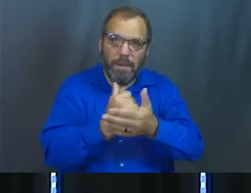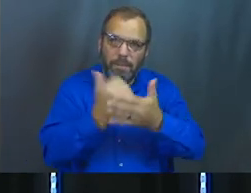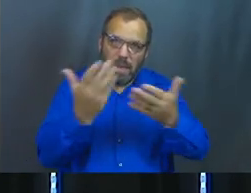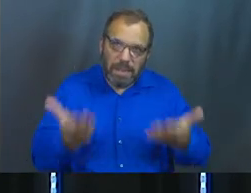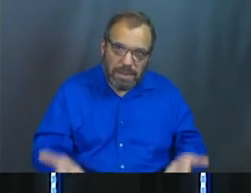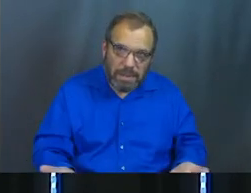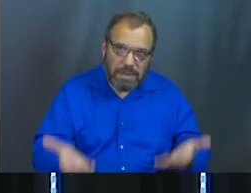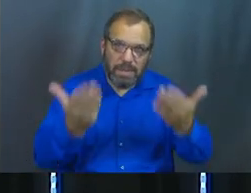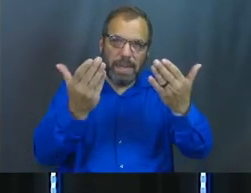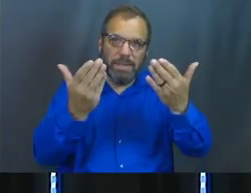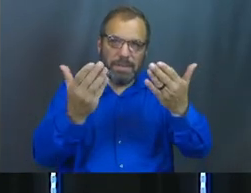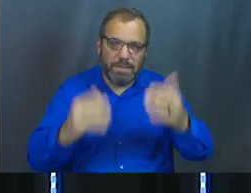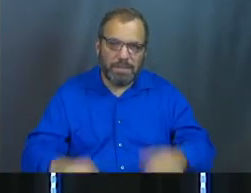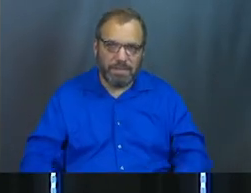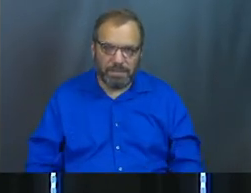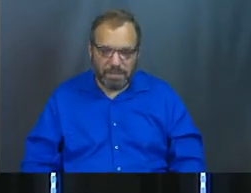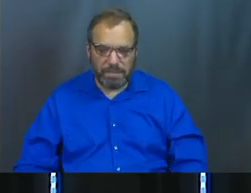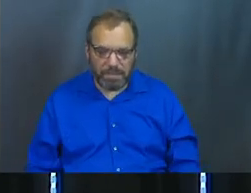don't you guys stand right now?